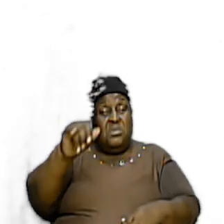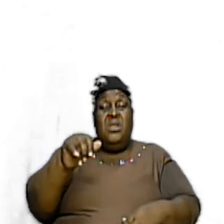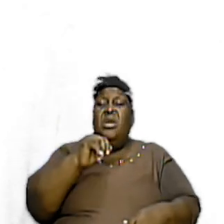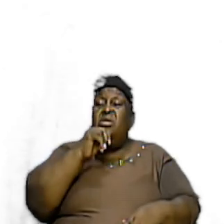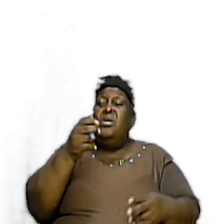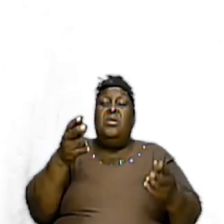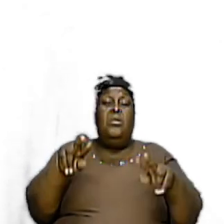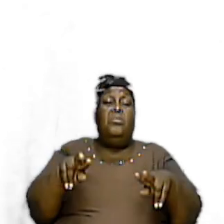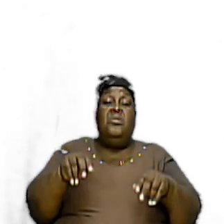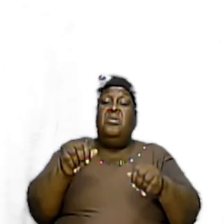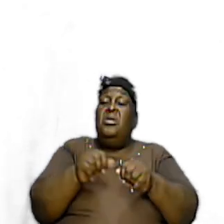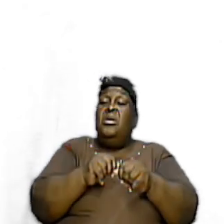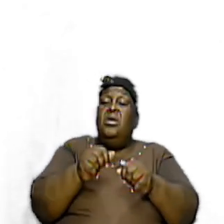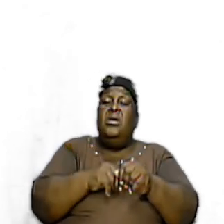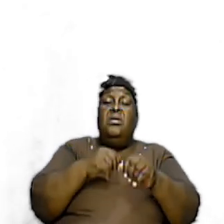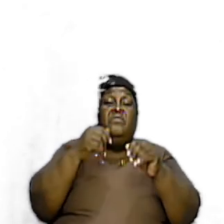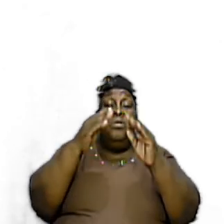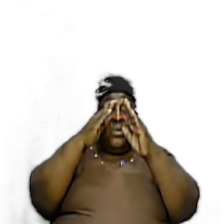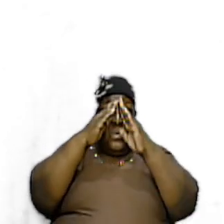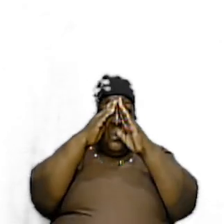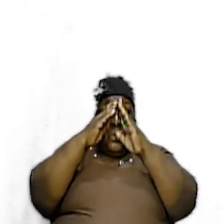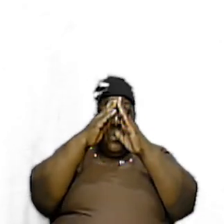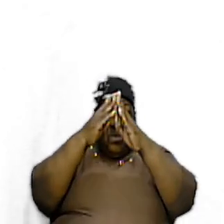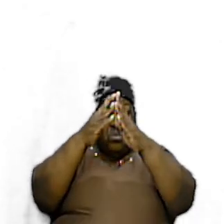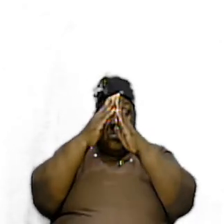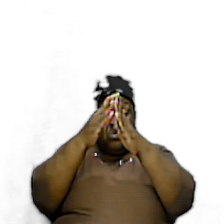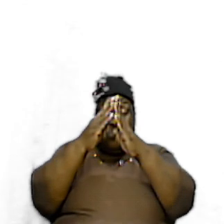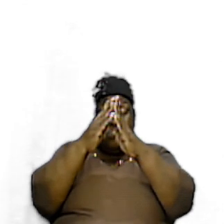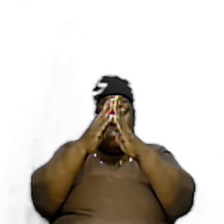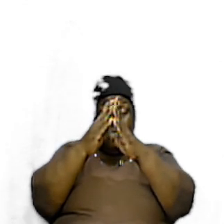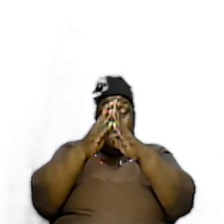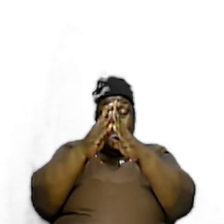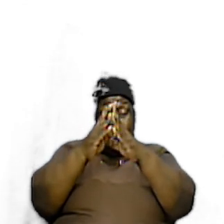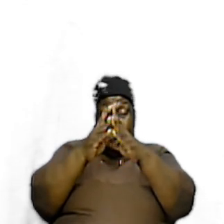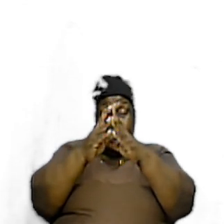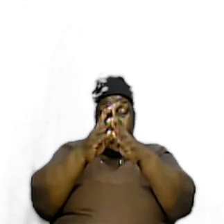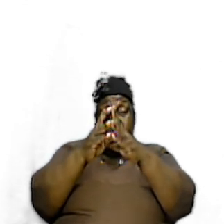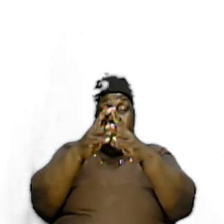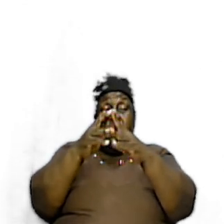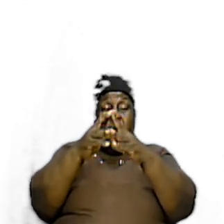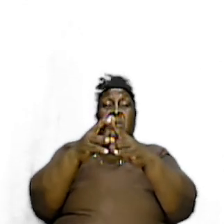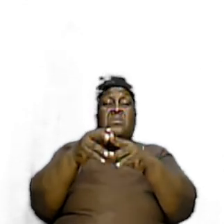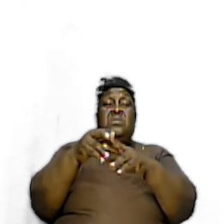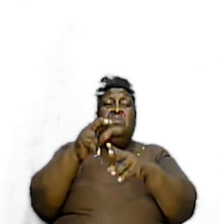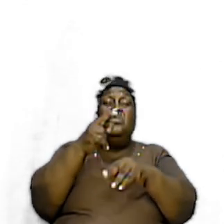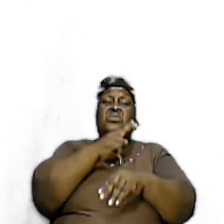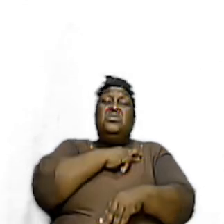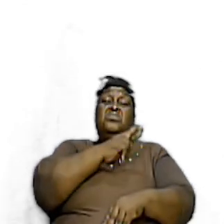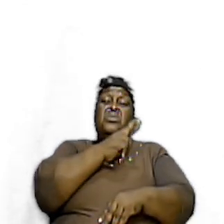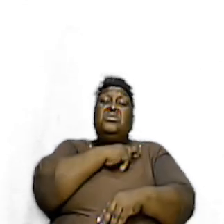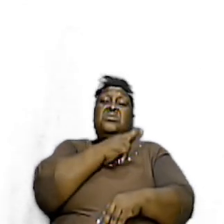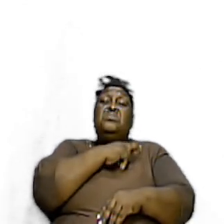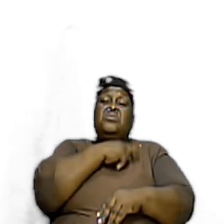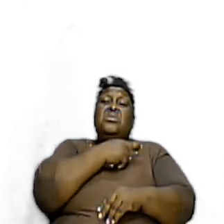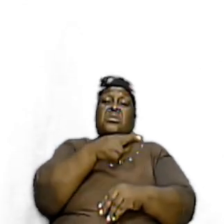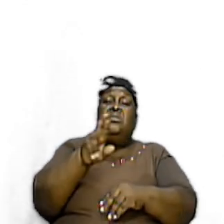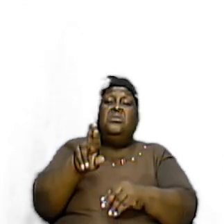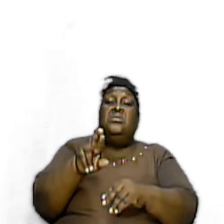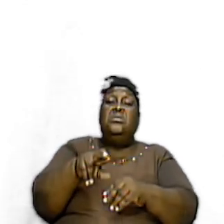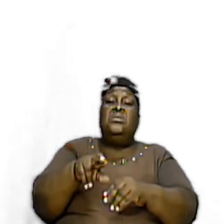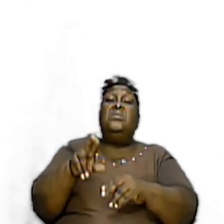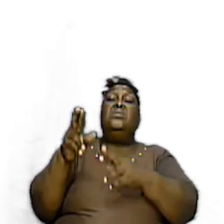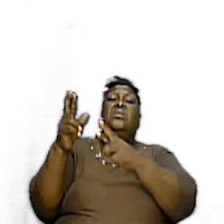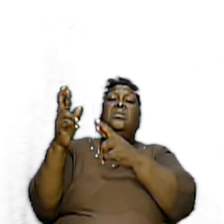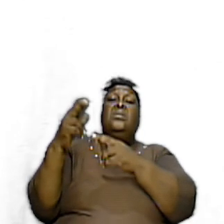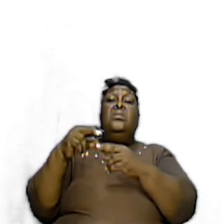Every house Every house Had a responsibility The head The leader